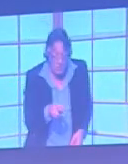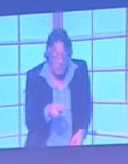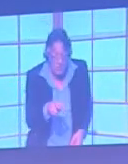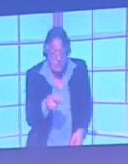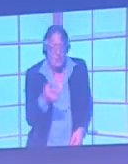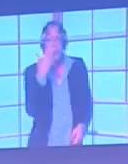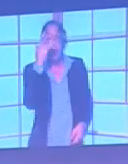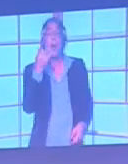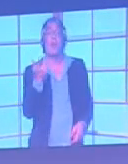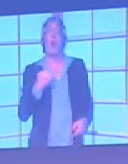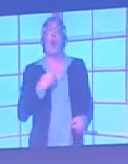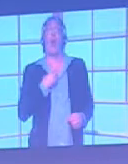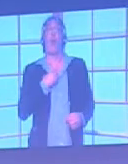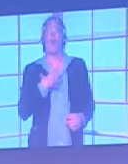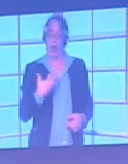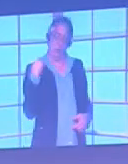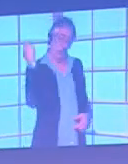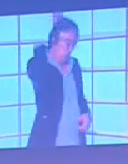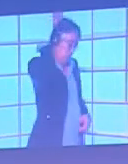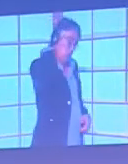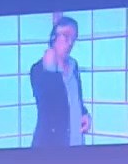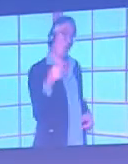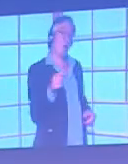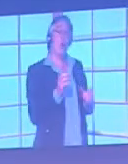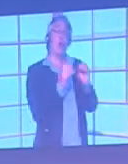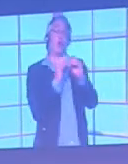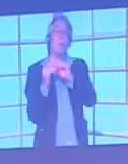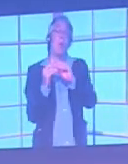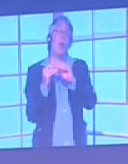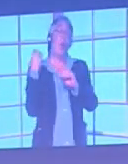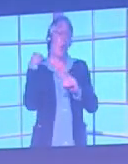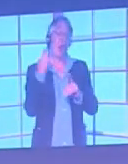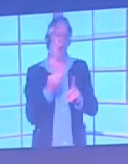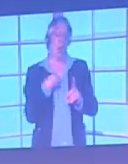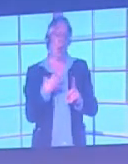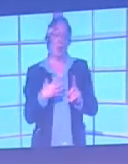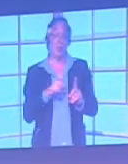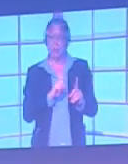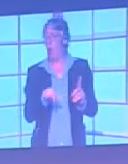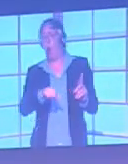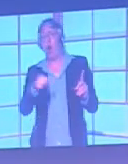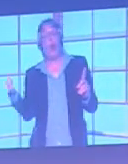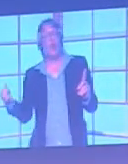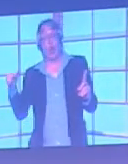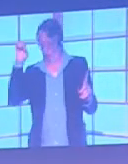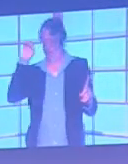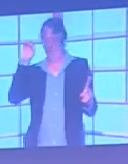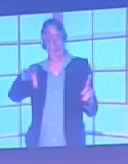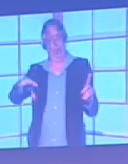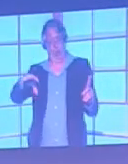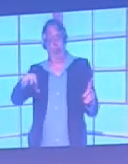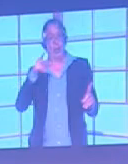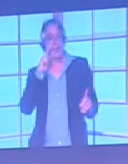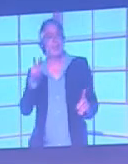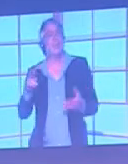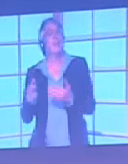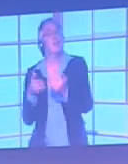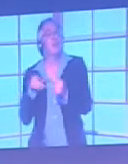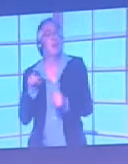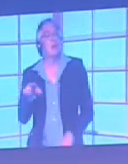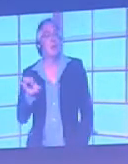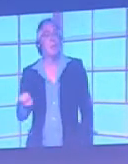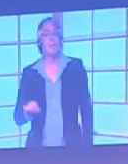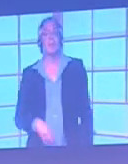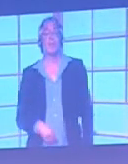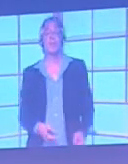he's got a white number on his back. But his teammates in full sunshine are much easier to see. Colour